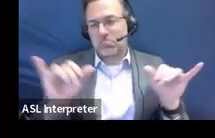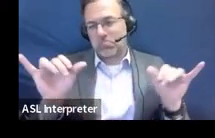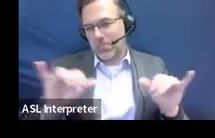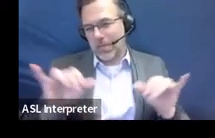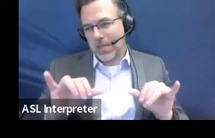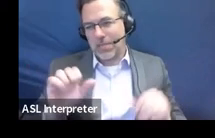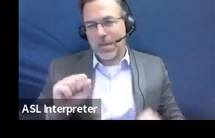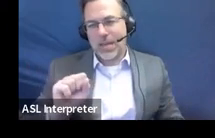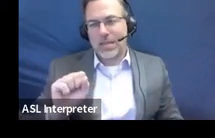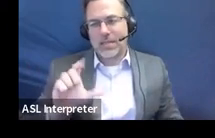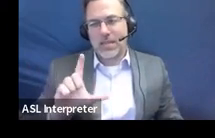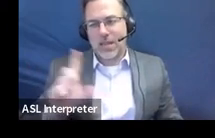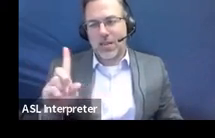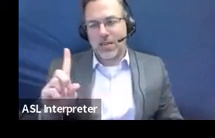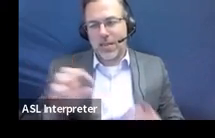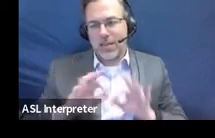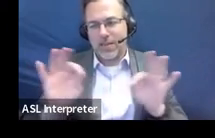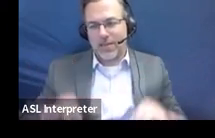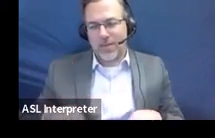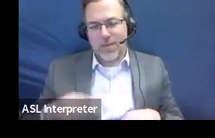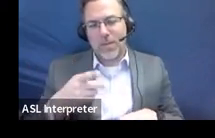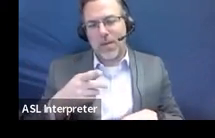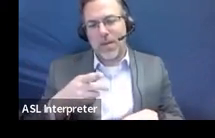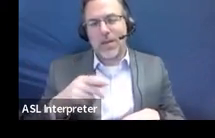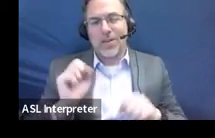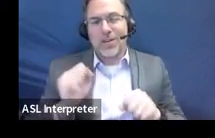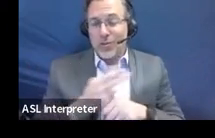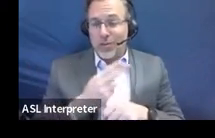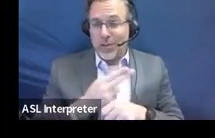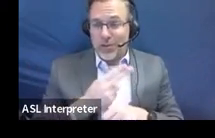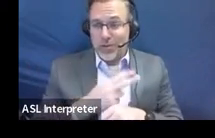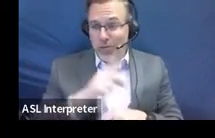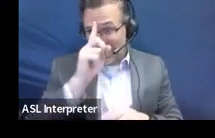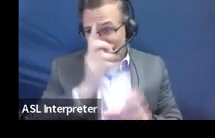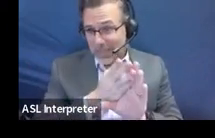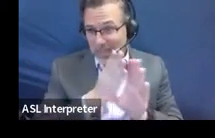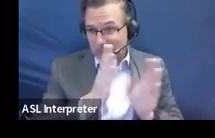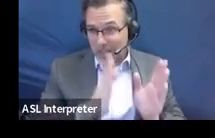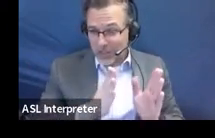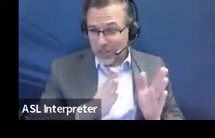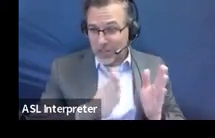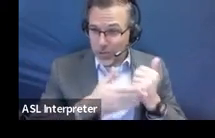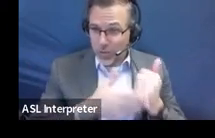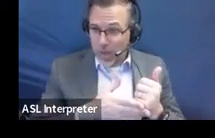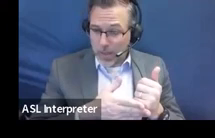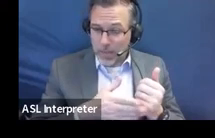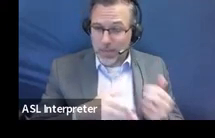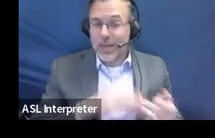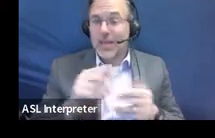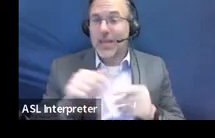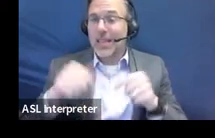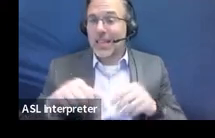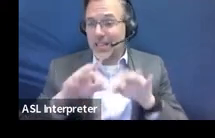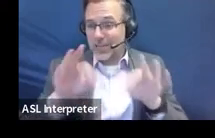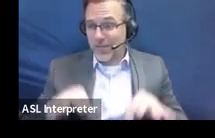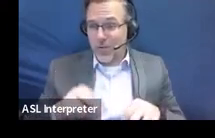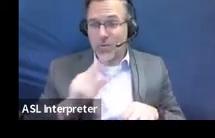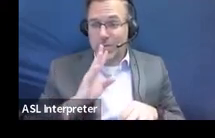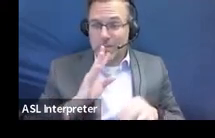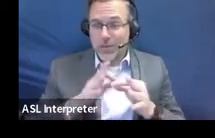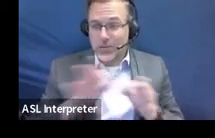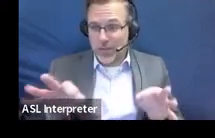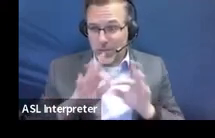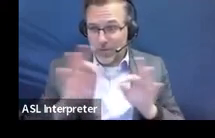SLD form, where you can really use your psychologists to help you work through that, this speech or language form,